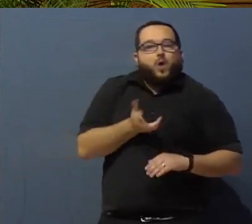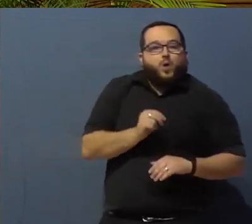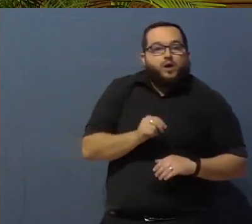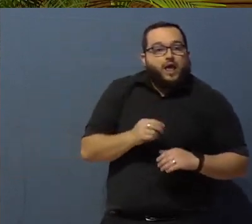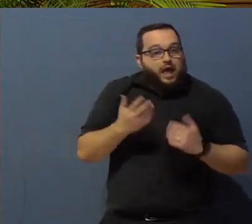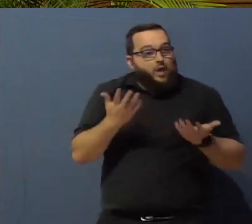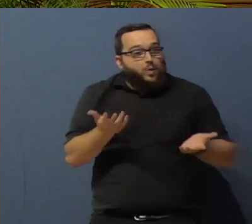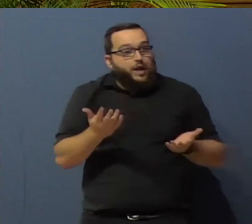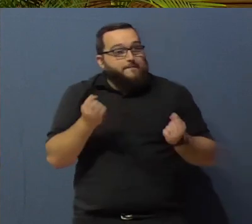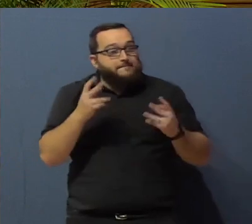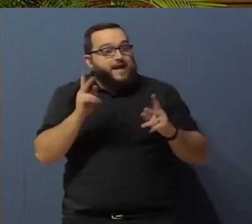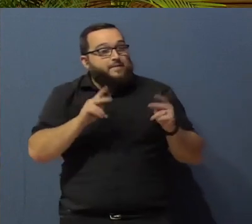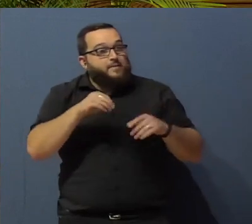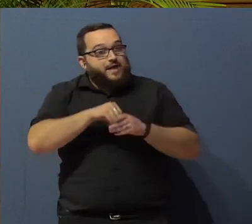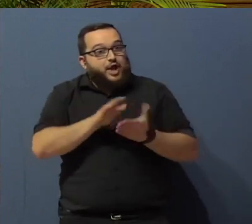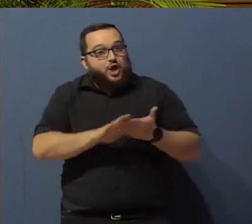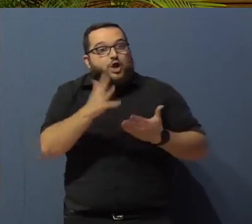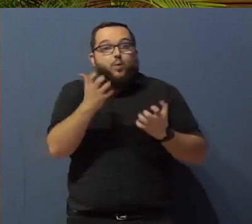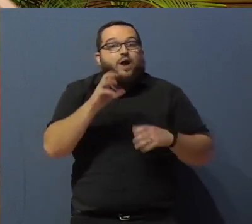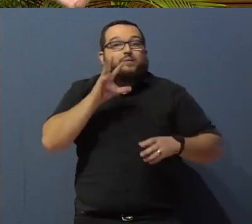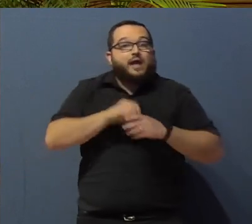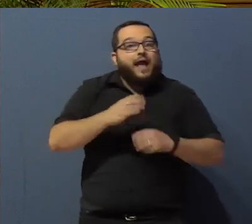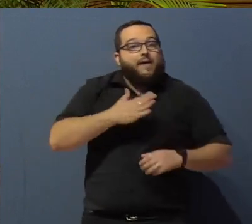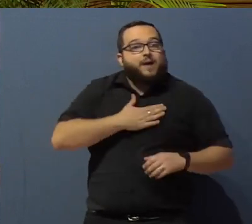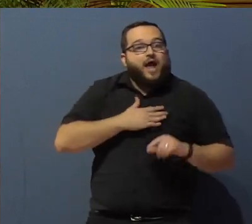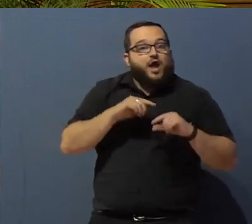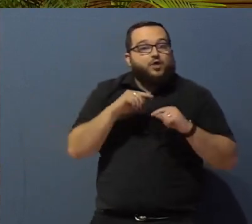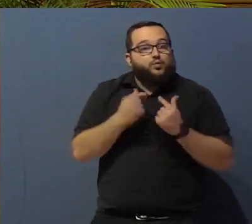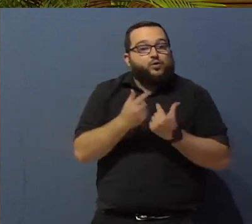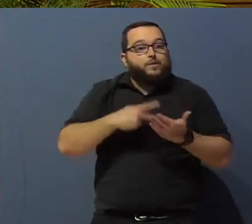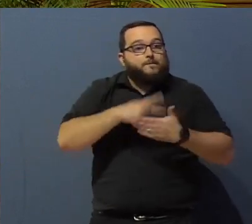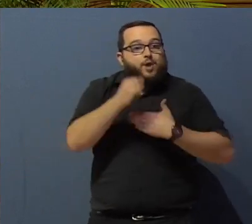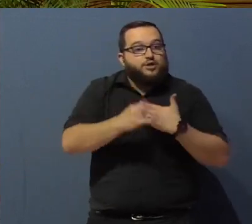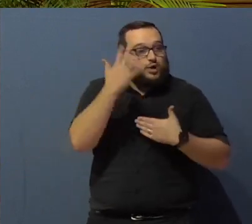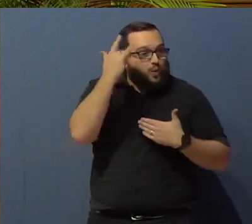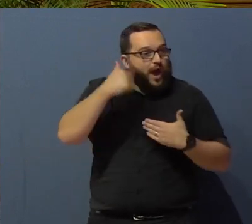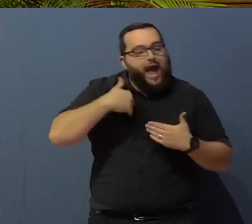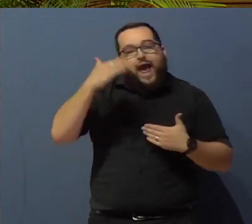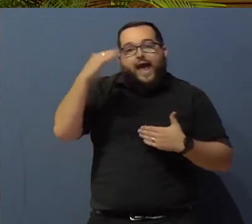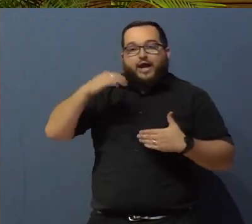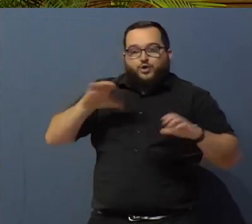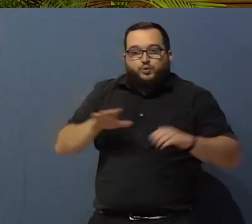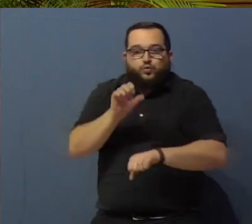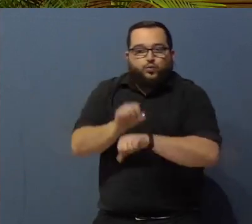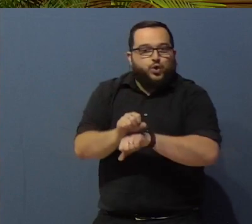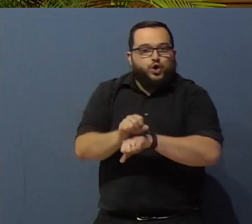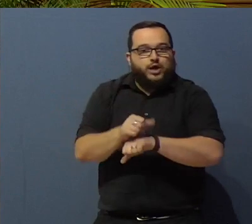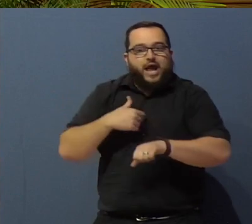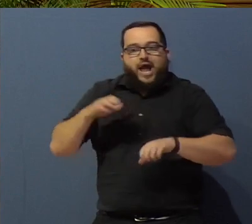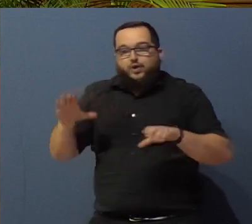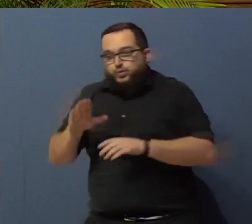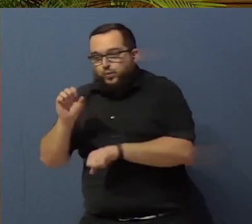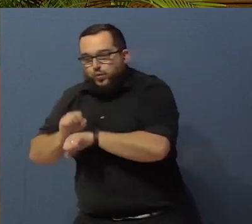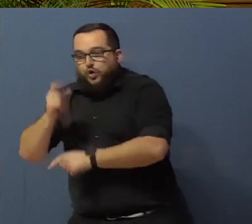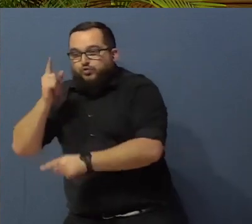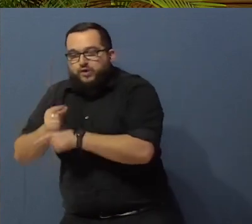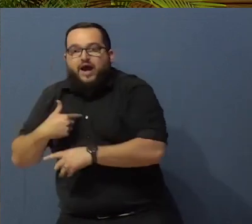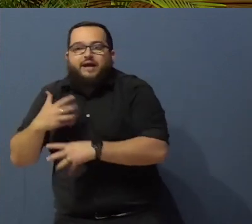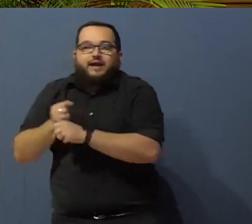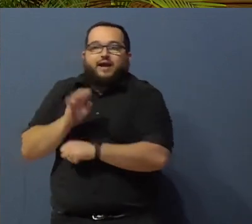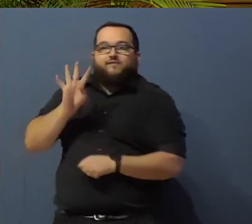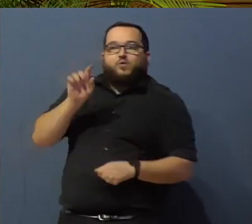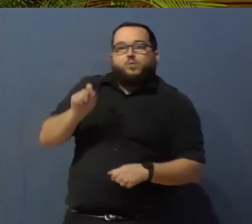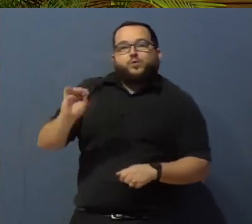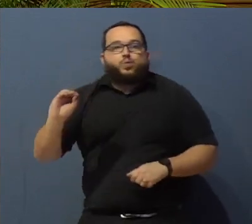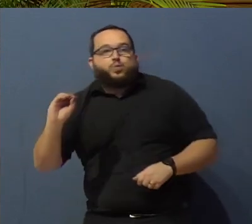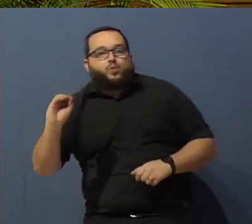wanted to be in my group project because they knew I'd do all the work because I knew I'd do it right and I knew I'd get a 4.0. And I